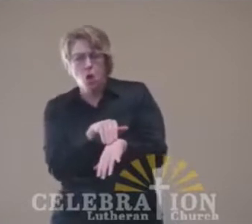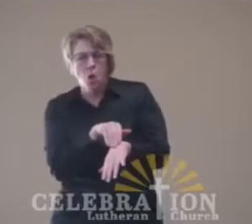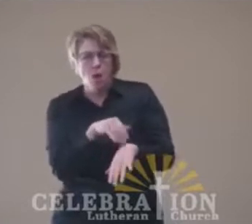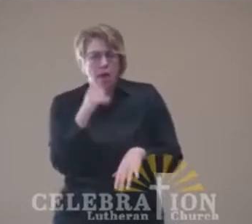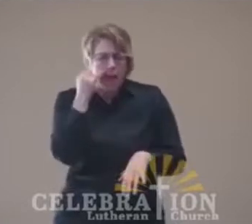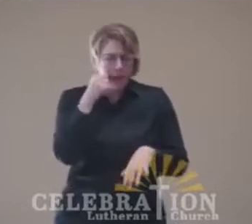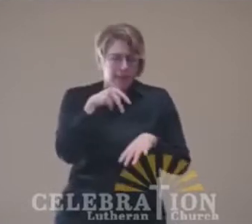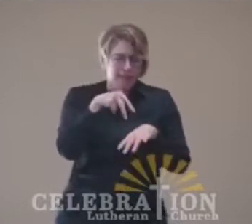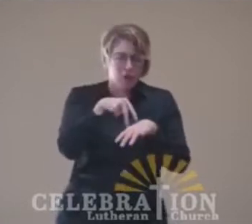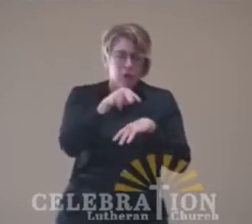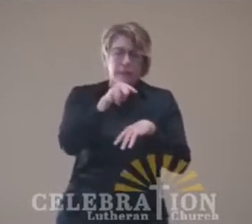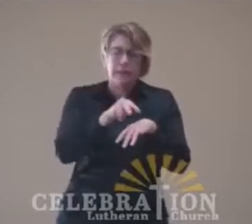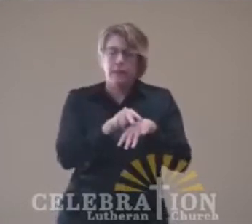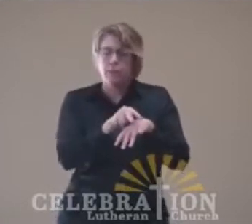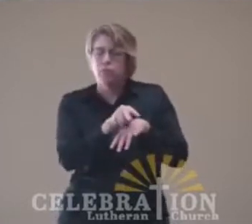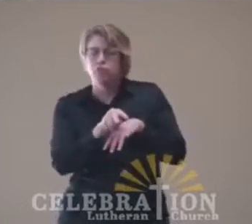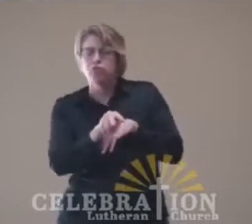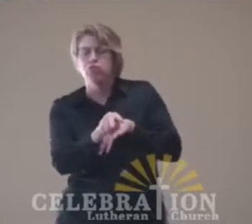lose your footing and fall.